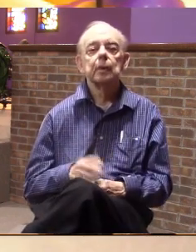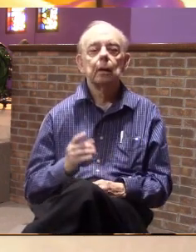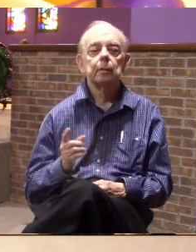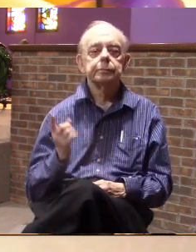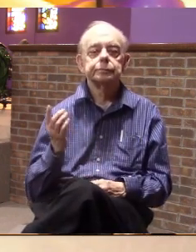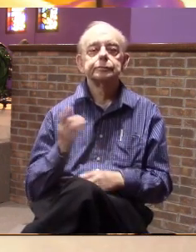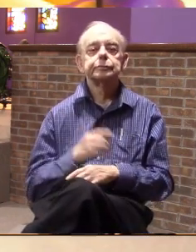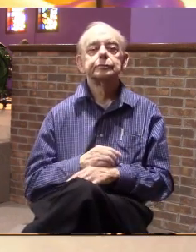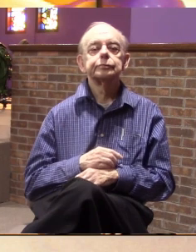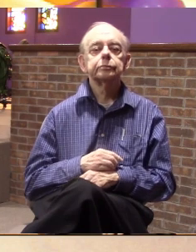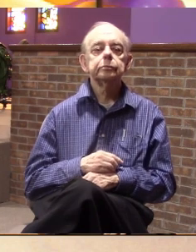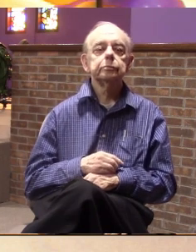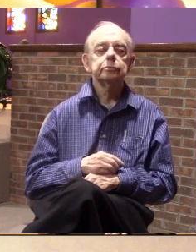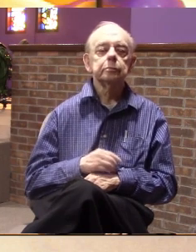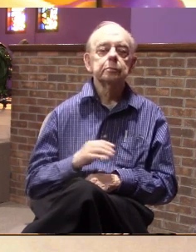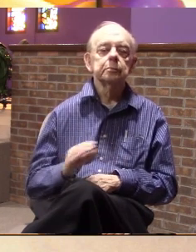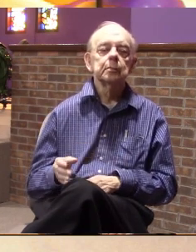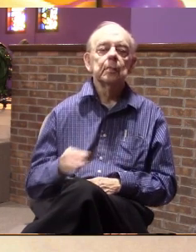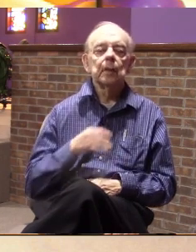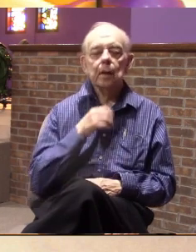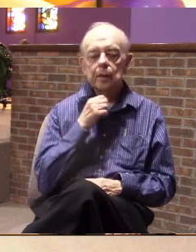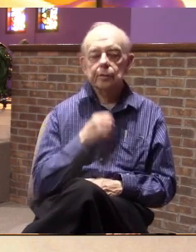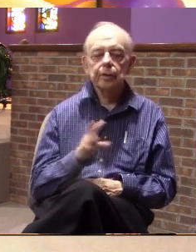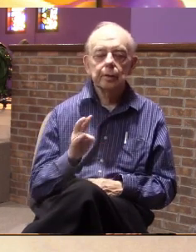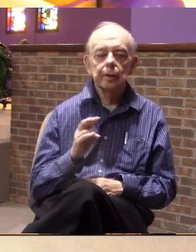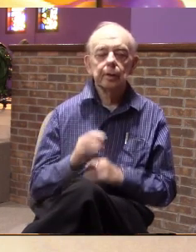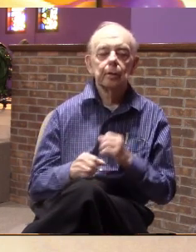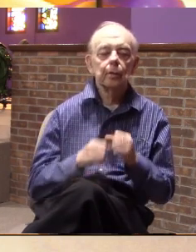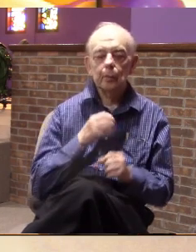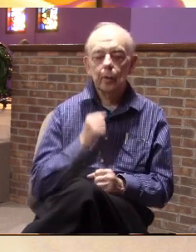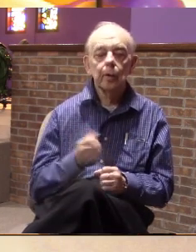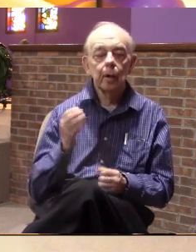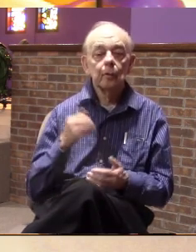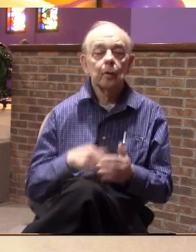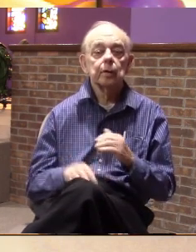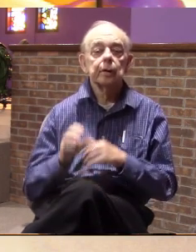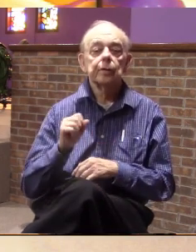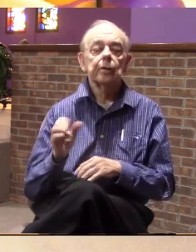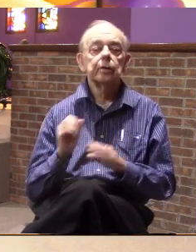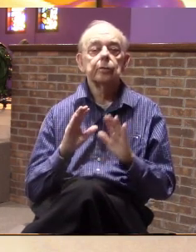and one day there was a little seven year old boy that walked into the Sunday school class